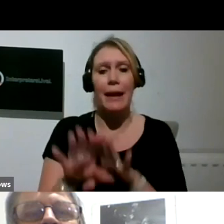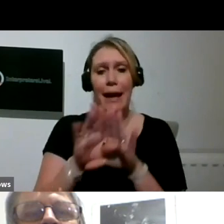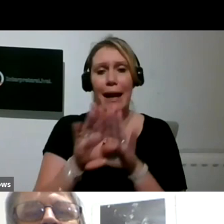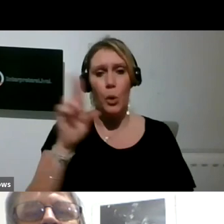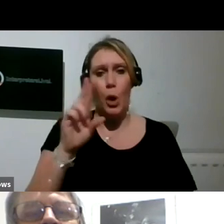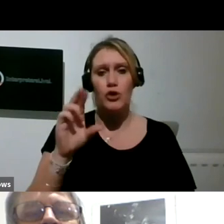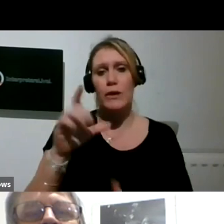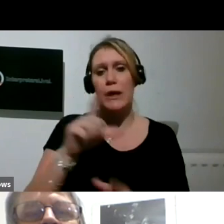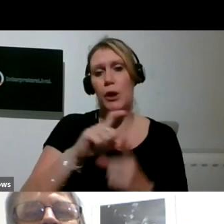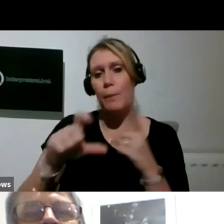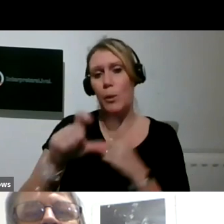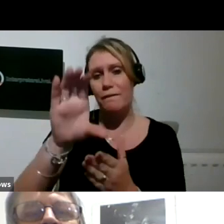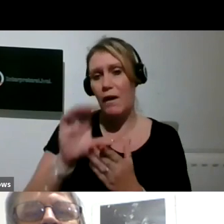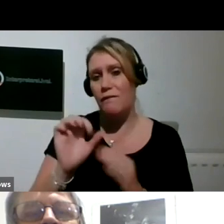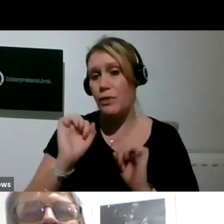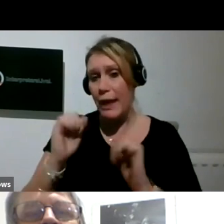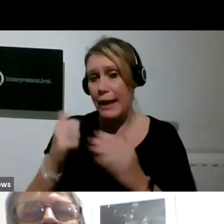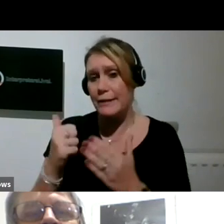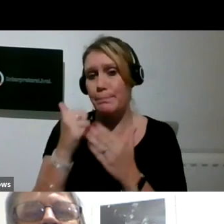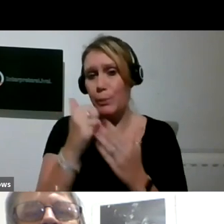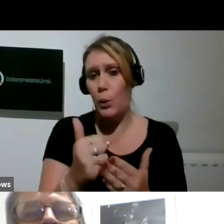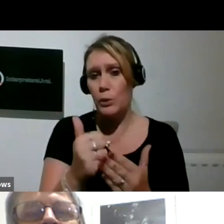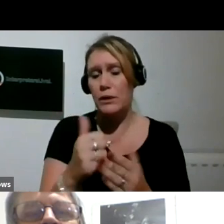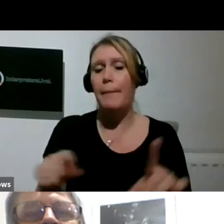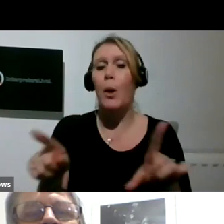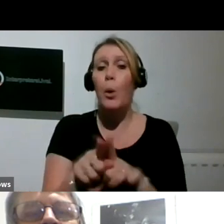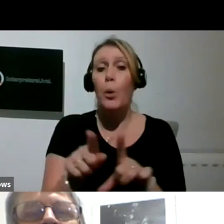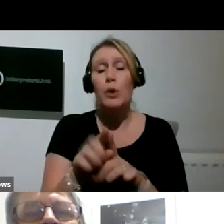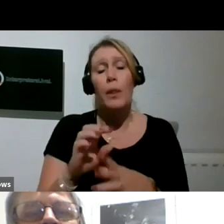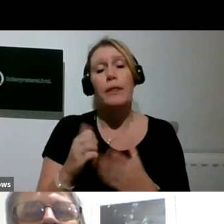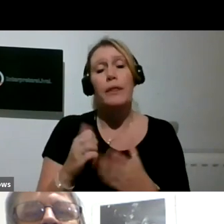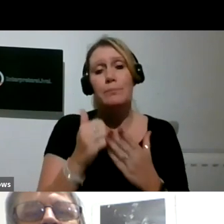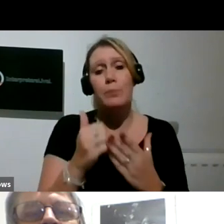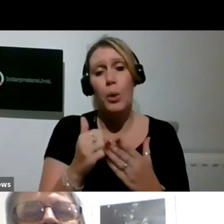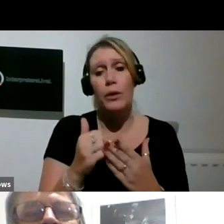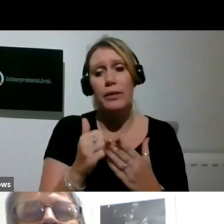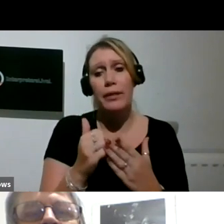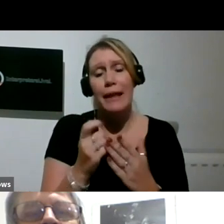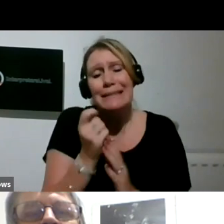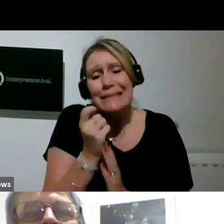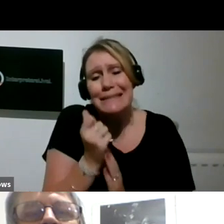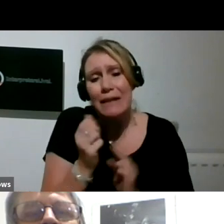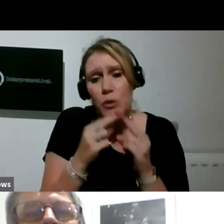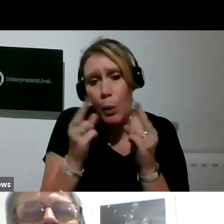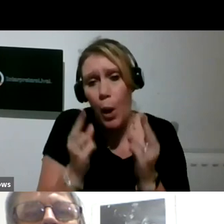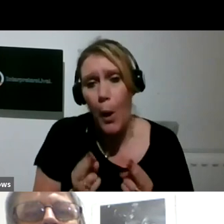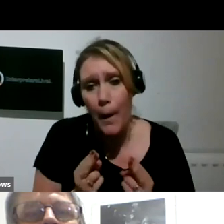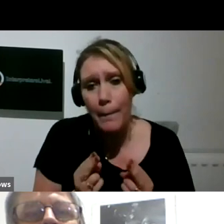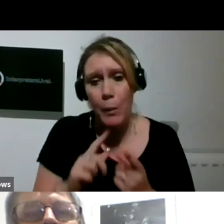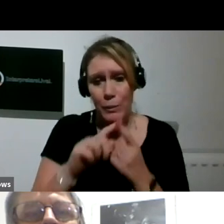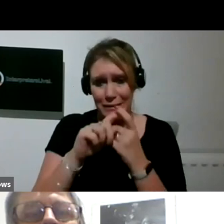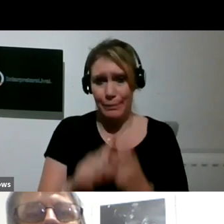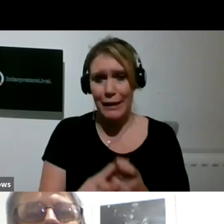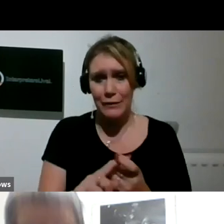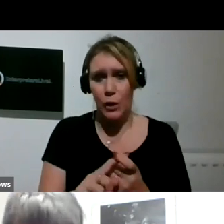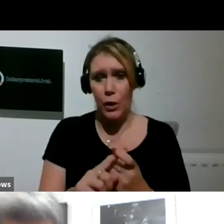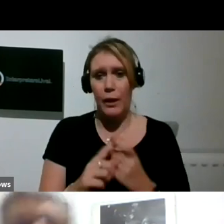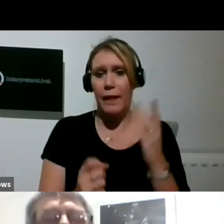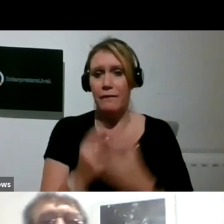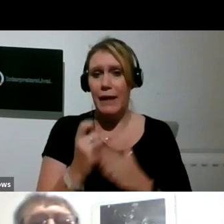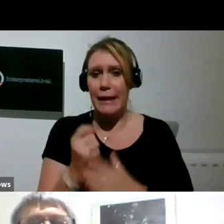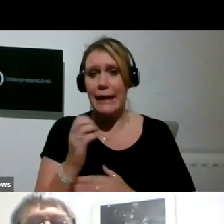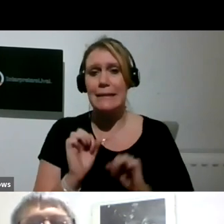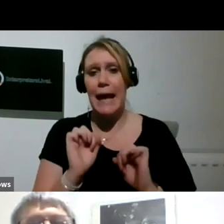their support. But the support that's closer to home and which we depend on at every event and activity is our access